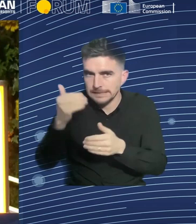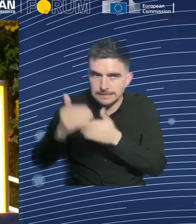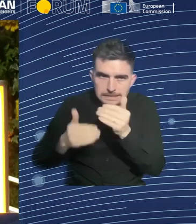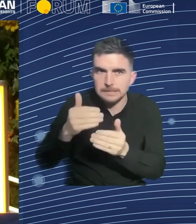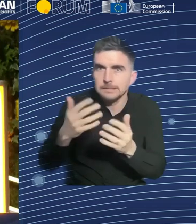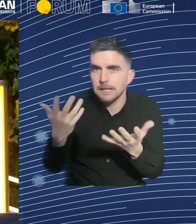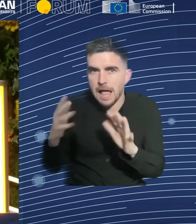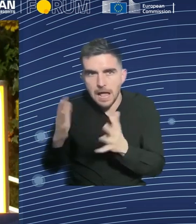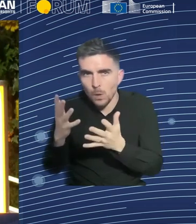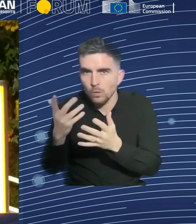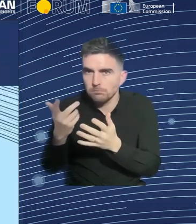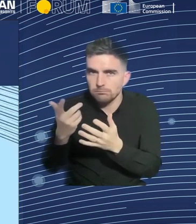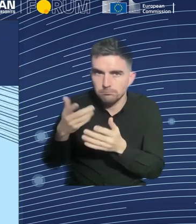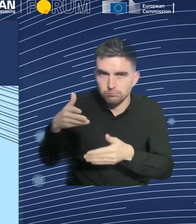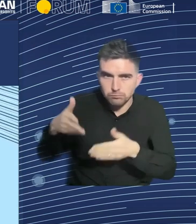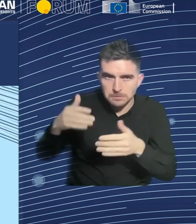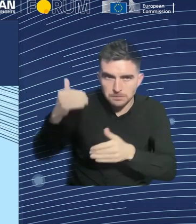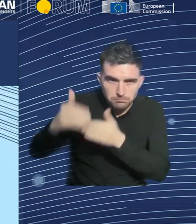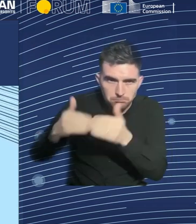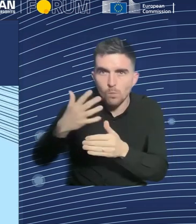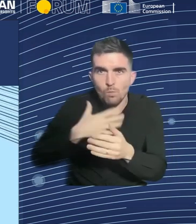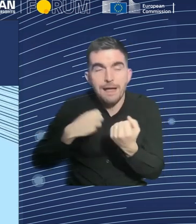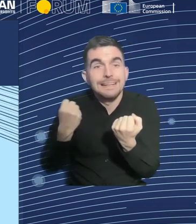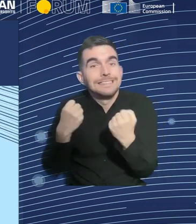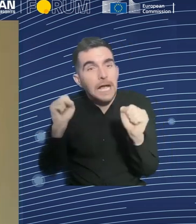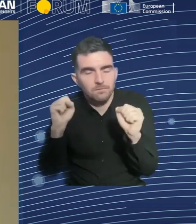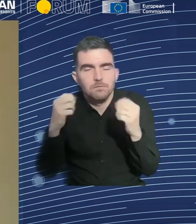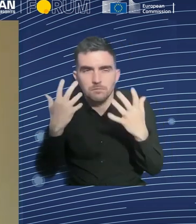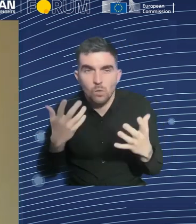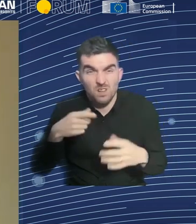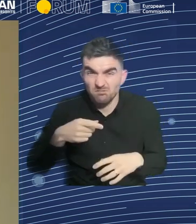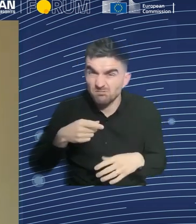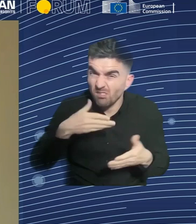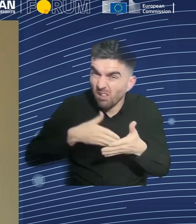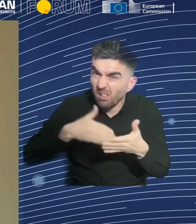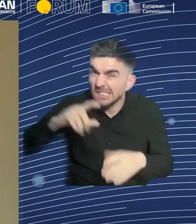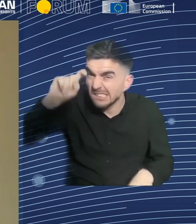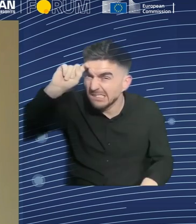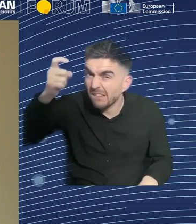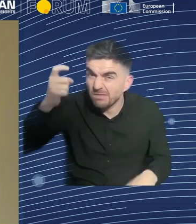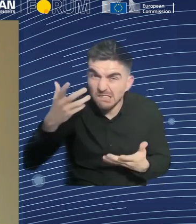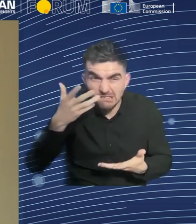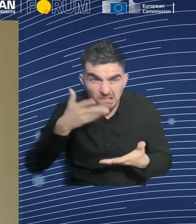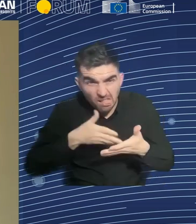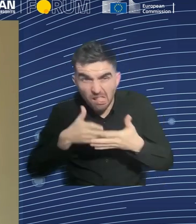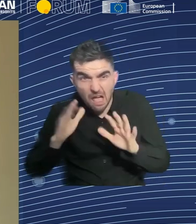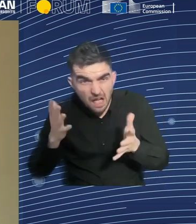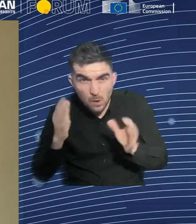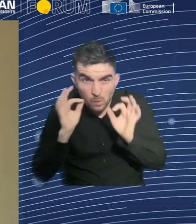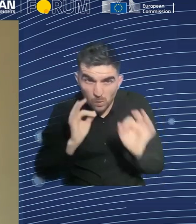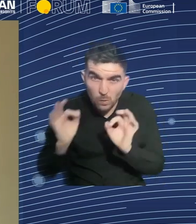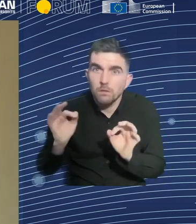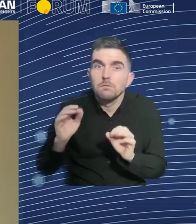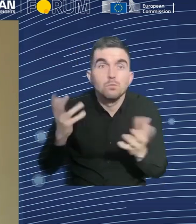being physically. And I think we're still short of being able to do that. We have techniques that work very well in